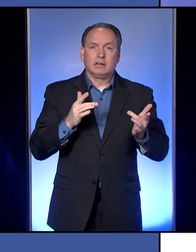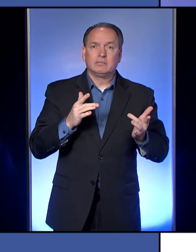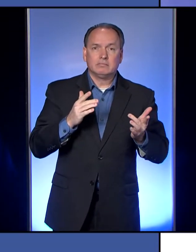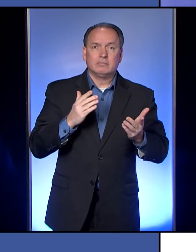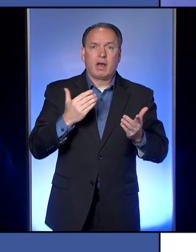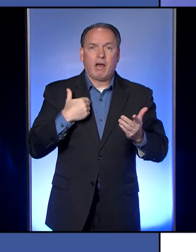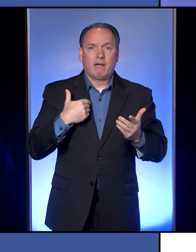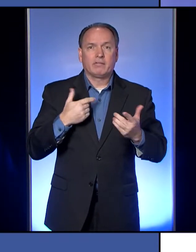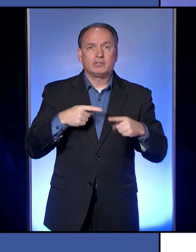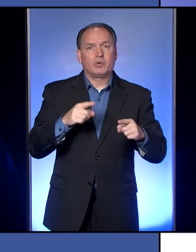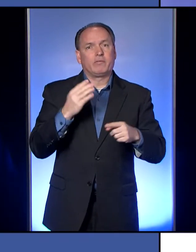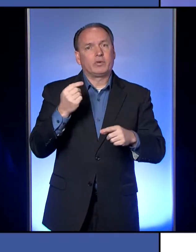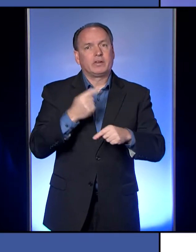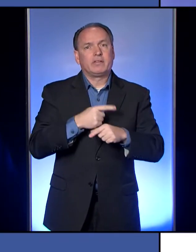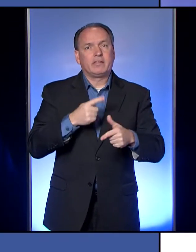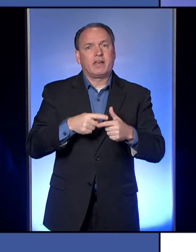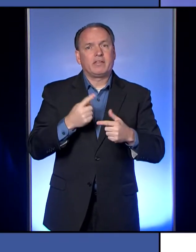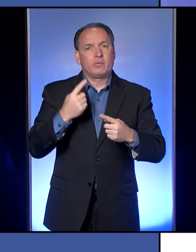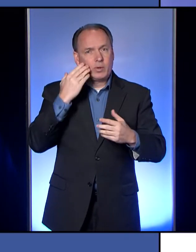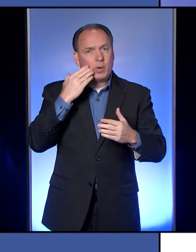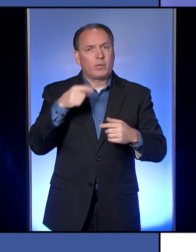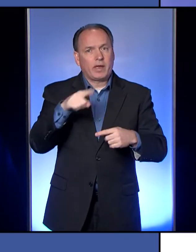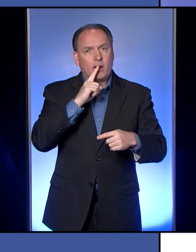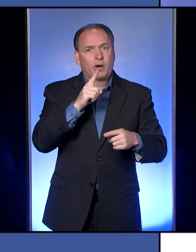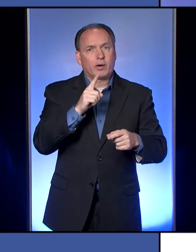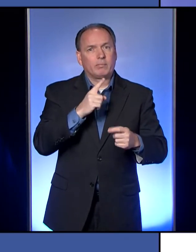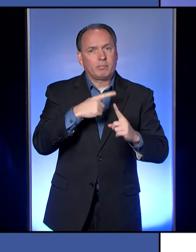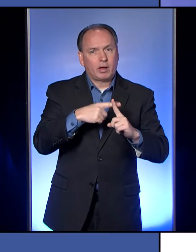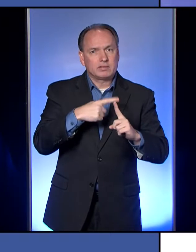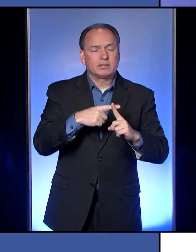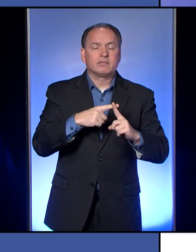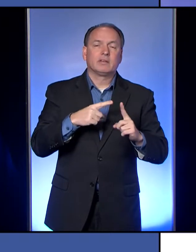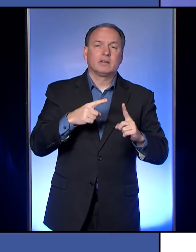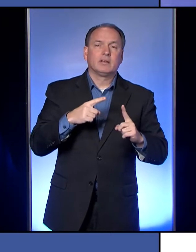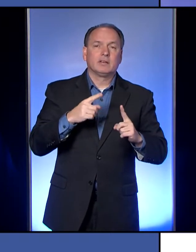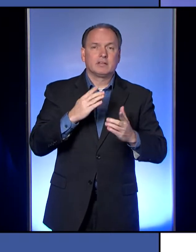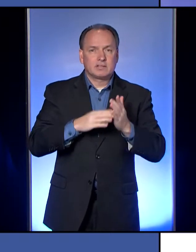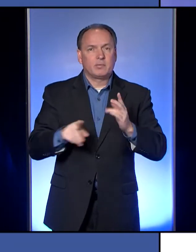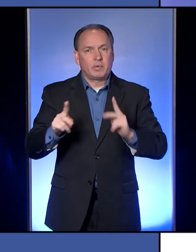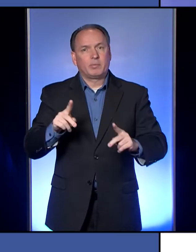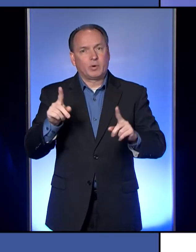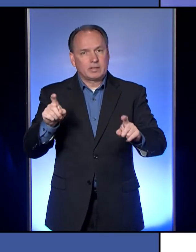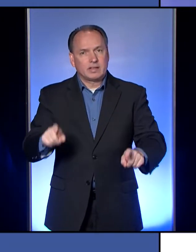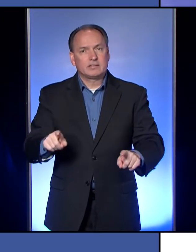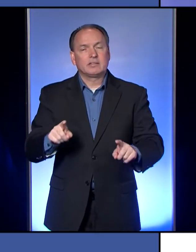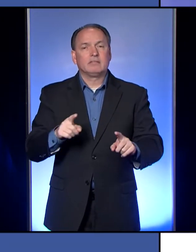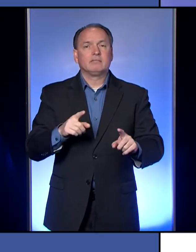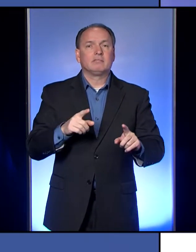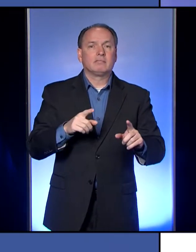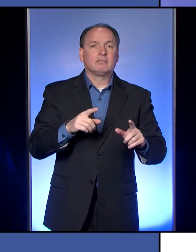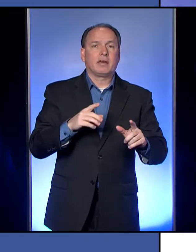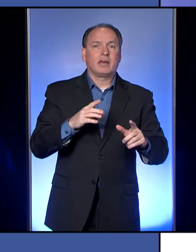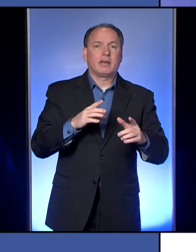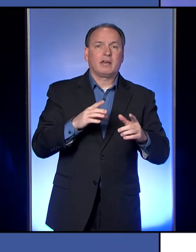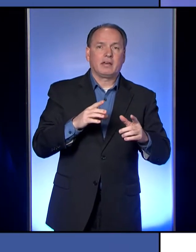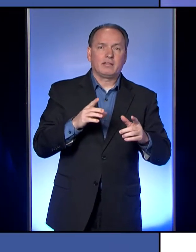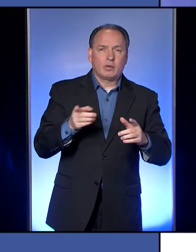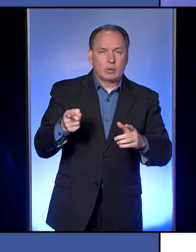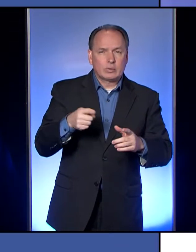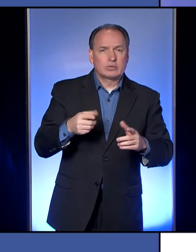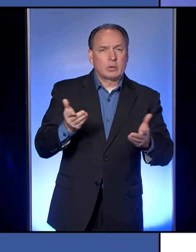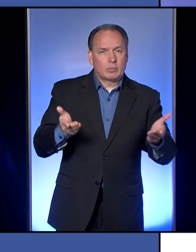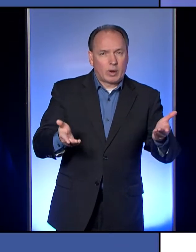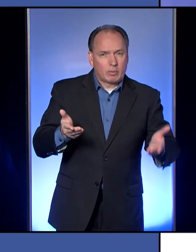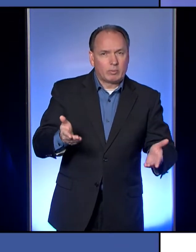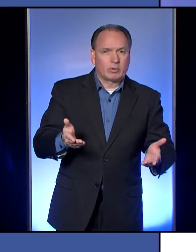symptoms in those 14 days. then we know that they are a positive. Some of those people are getting tested. And as I mentioned, those probables, some